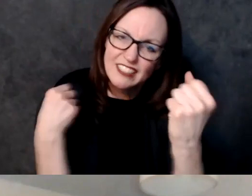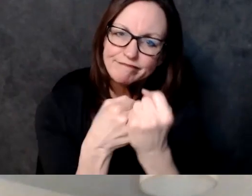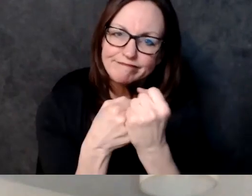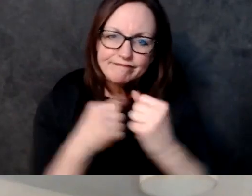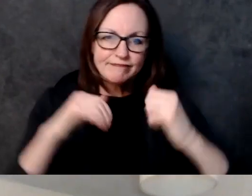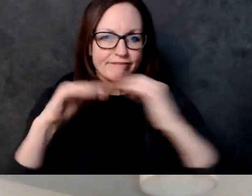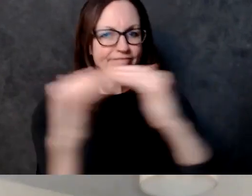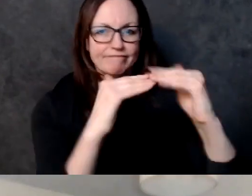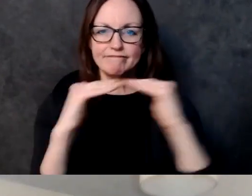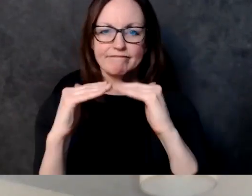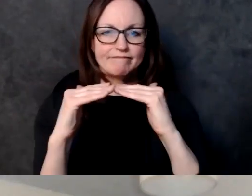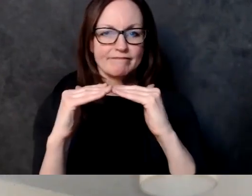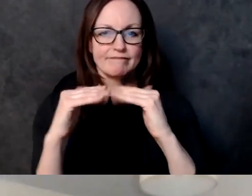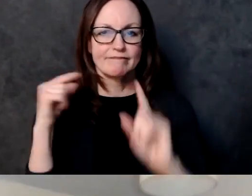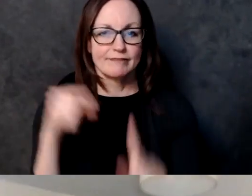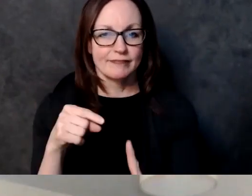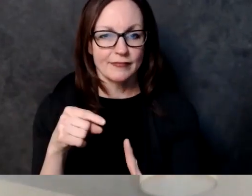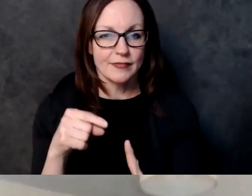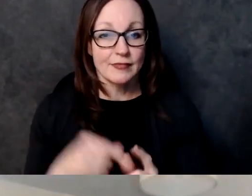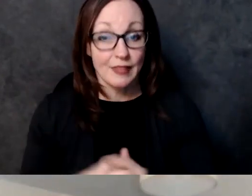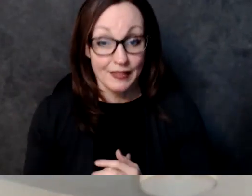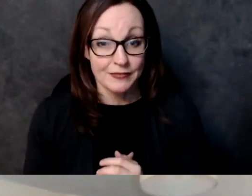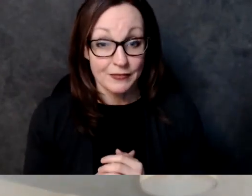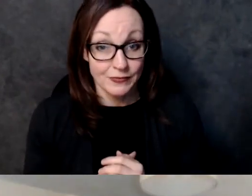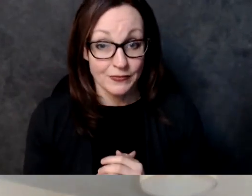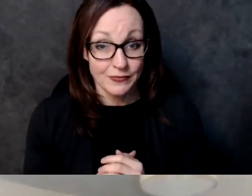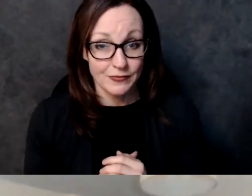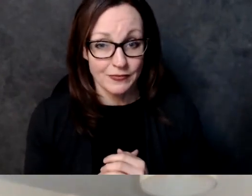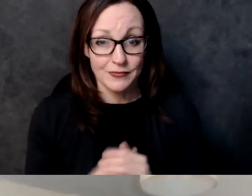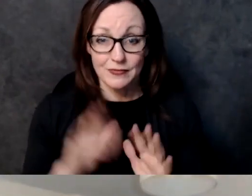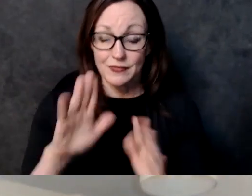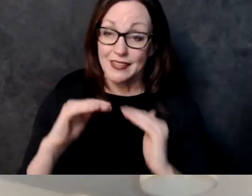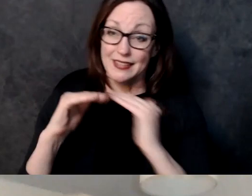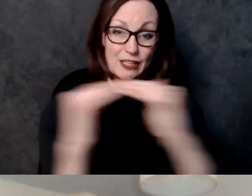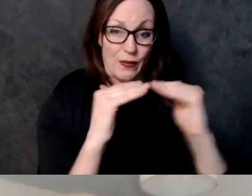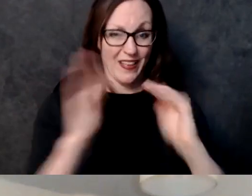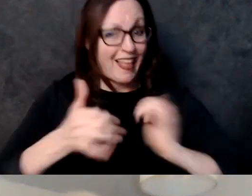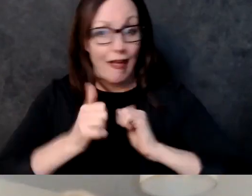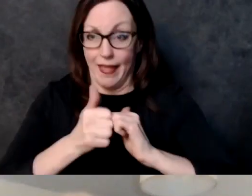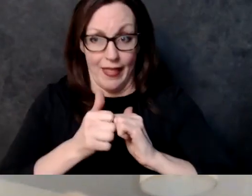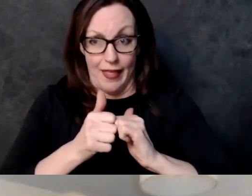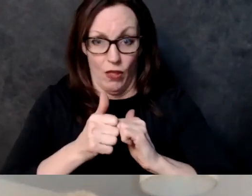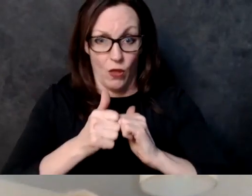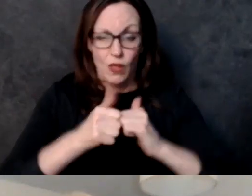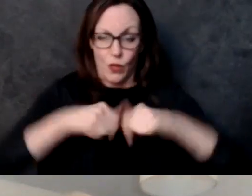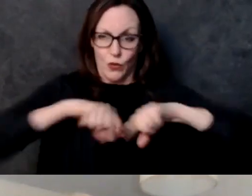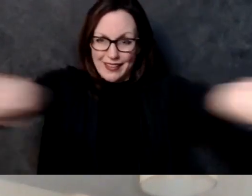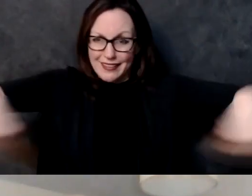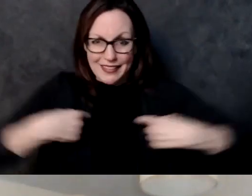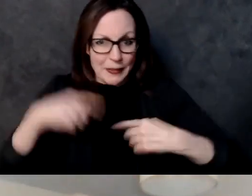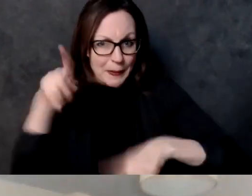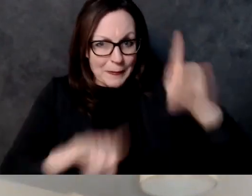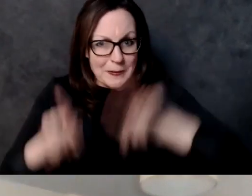side of of the political aisle you're on and uh but like senator larson said we saw what the